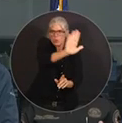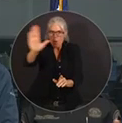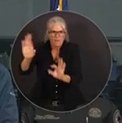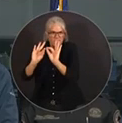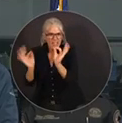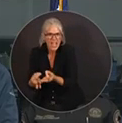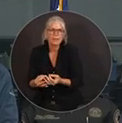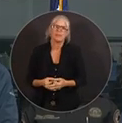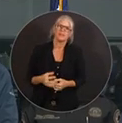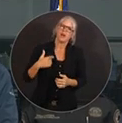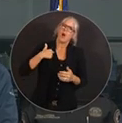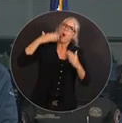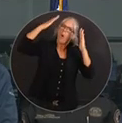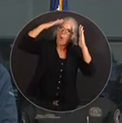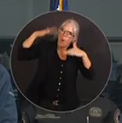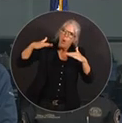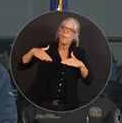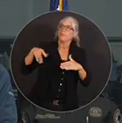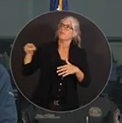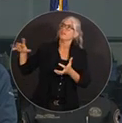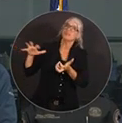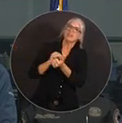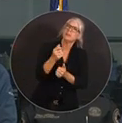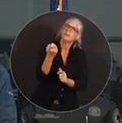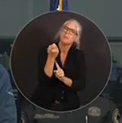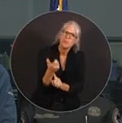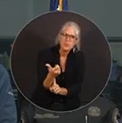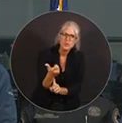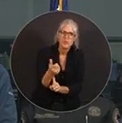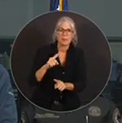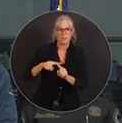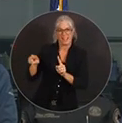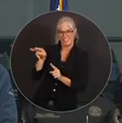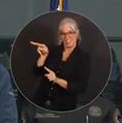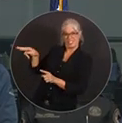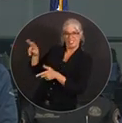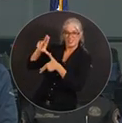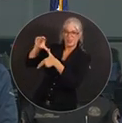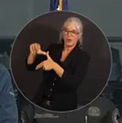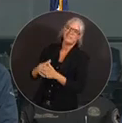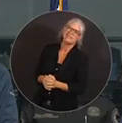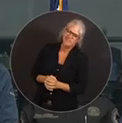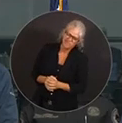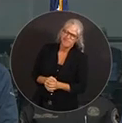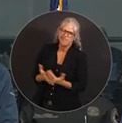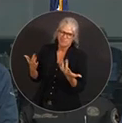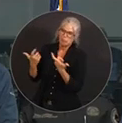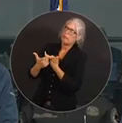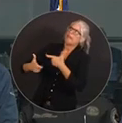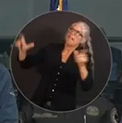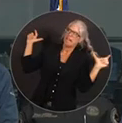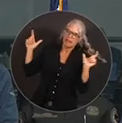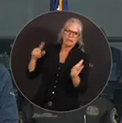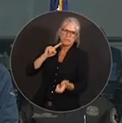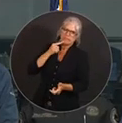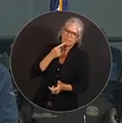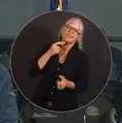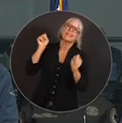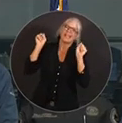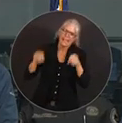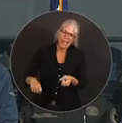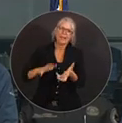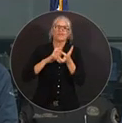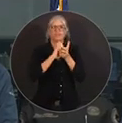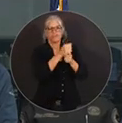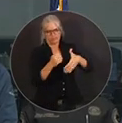minimal damage as possible, but looking at how big this storm is, there's going to be significant damage in different parts of Florida. And it's not